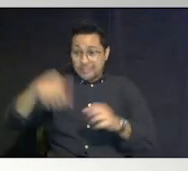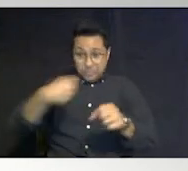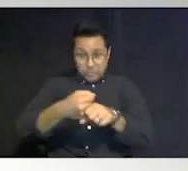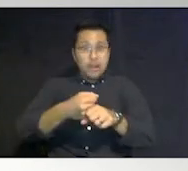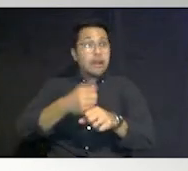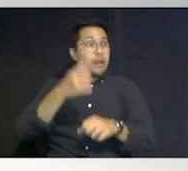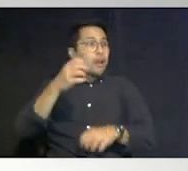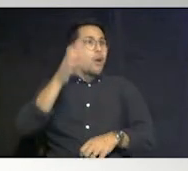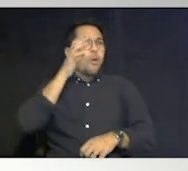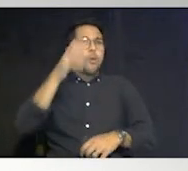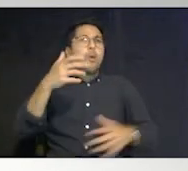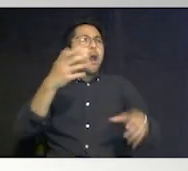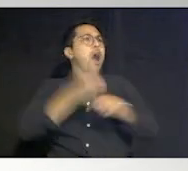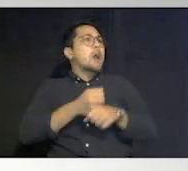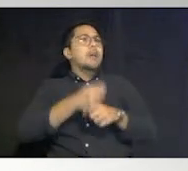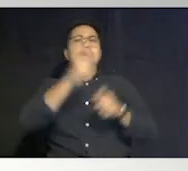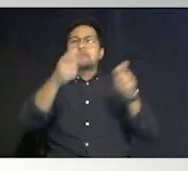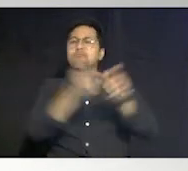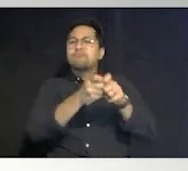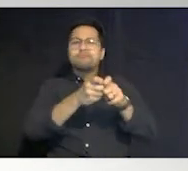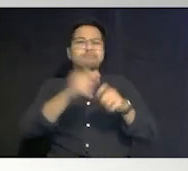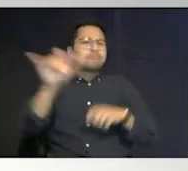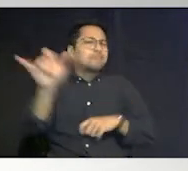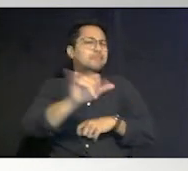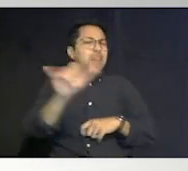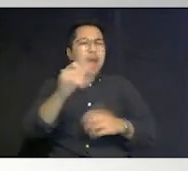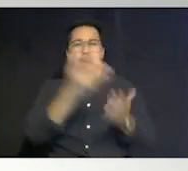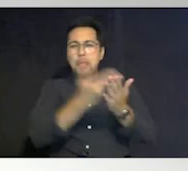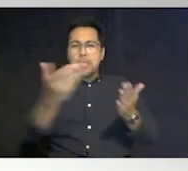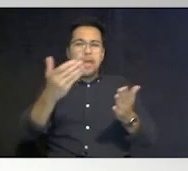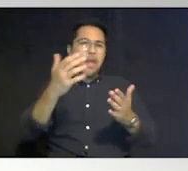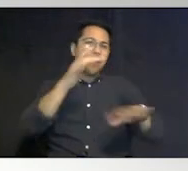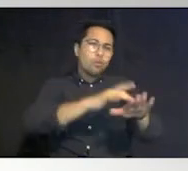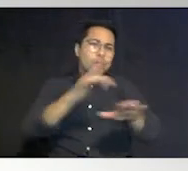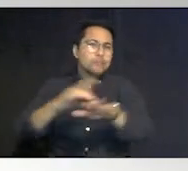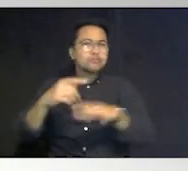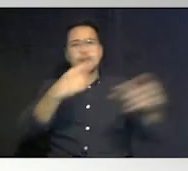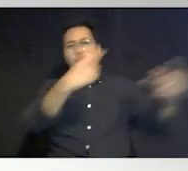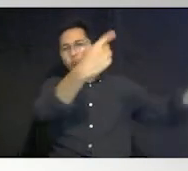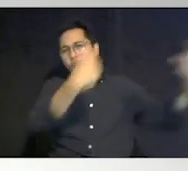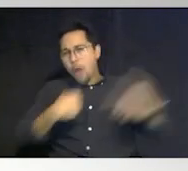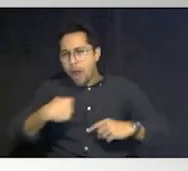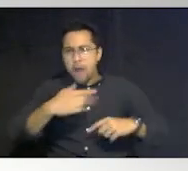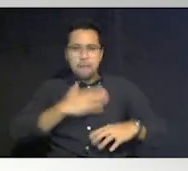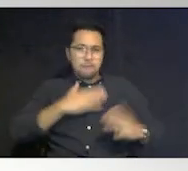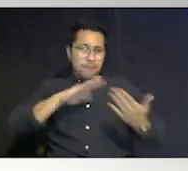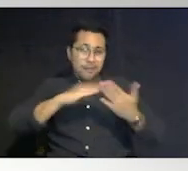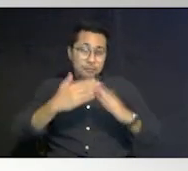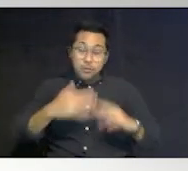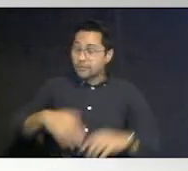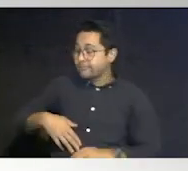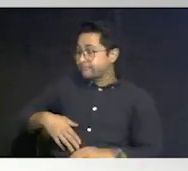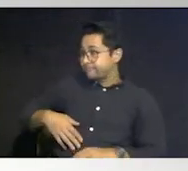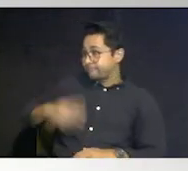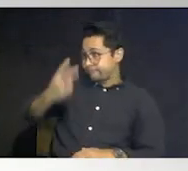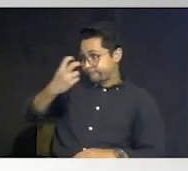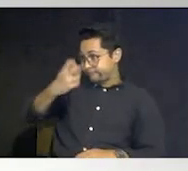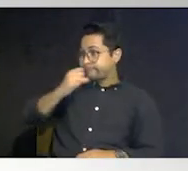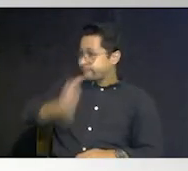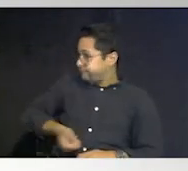exactly the same thing that's going to happen by way of resources coming into my community it is not and that's why it's so